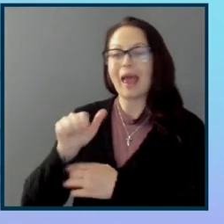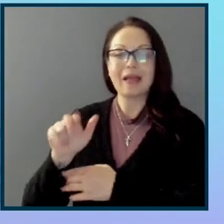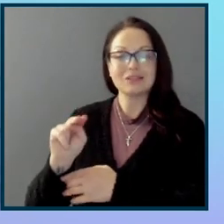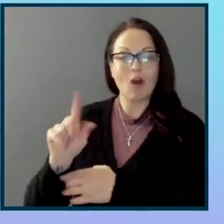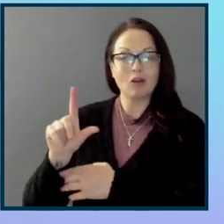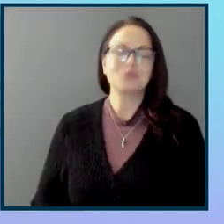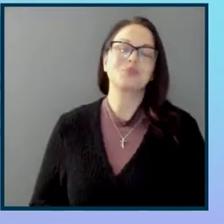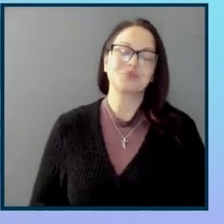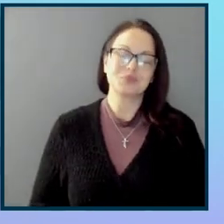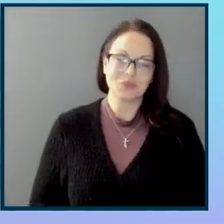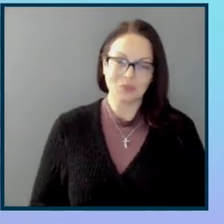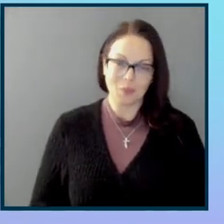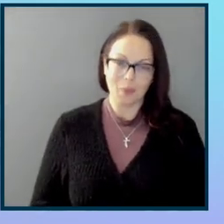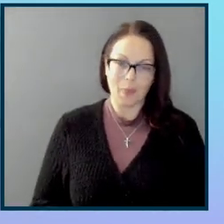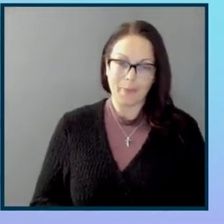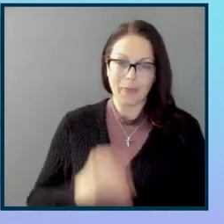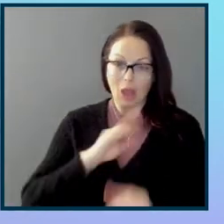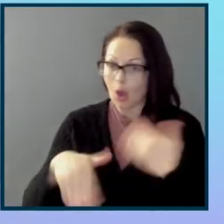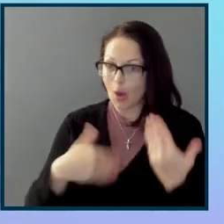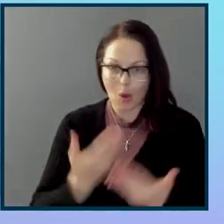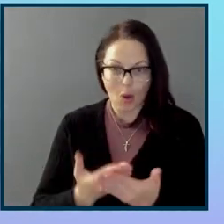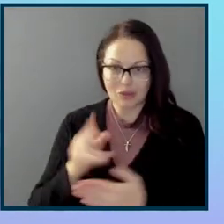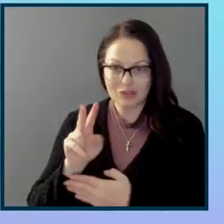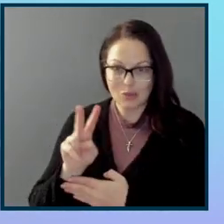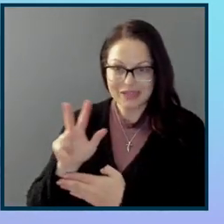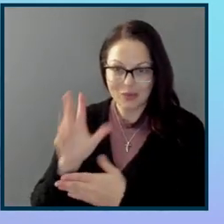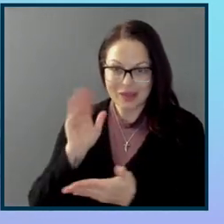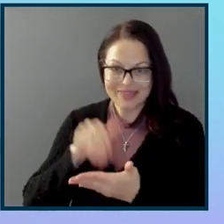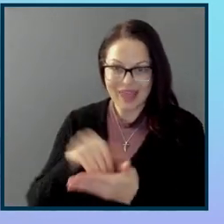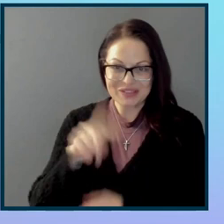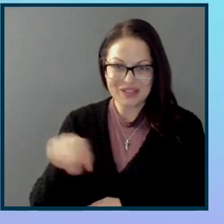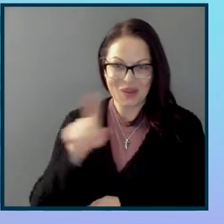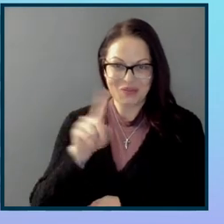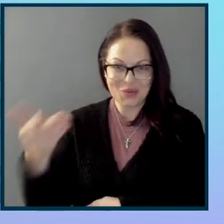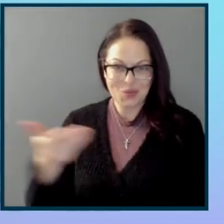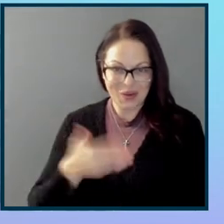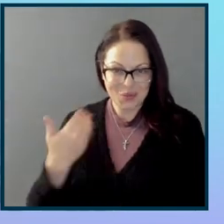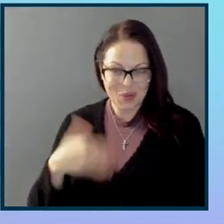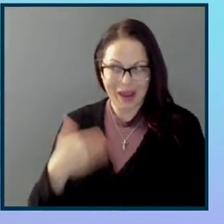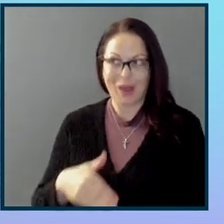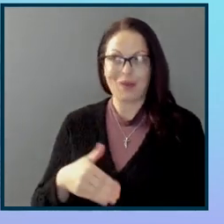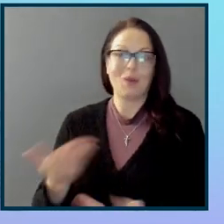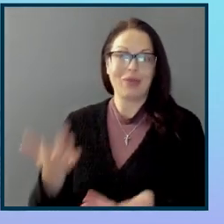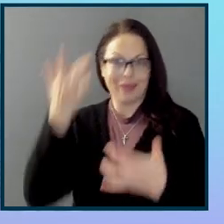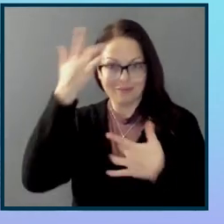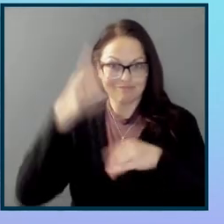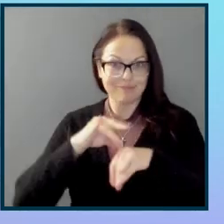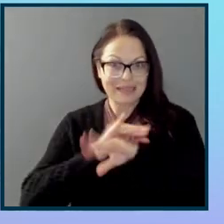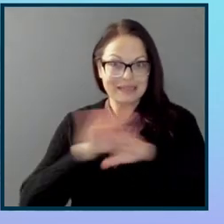Welcome. All 23,000 of you, welcome. Through a global pandemic, war,